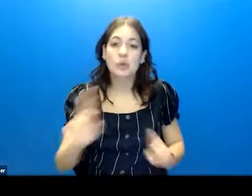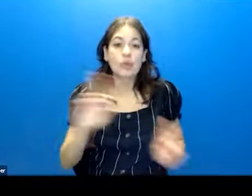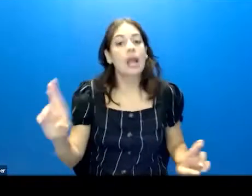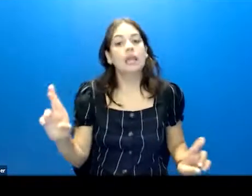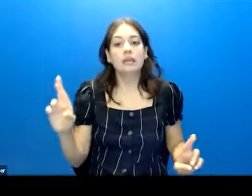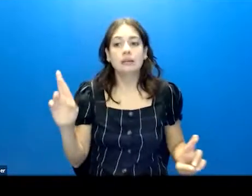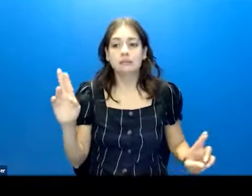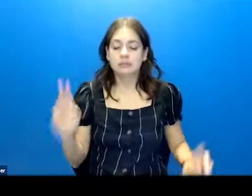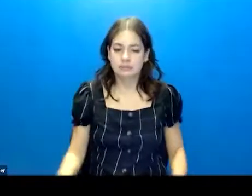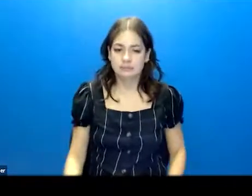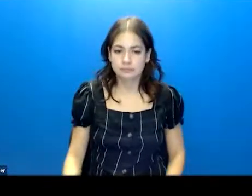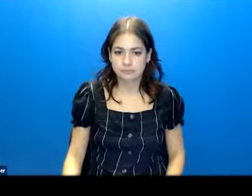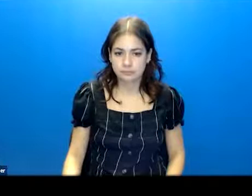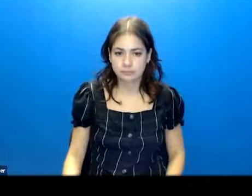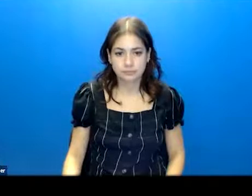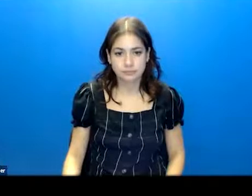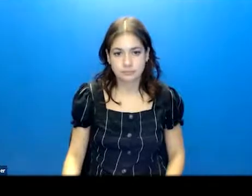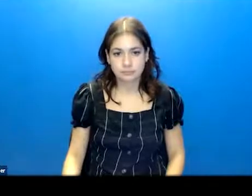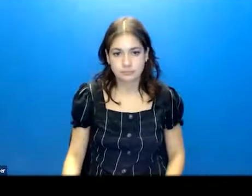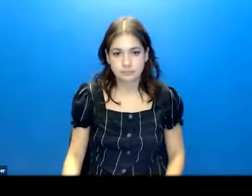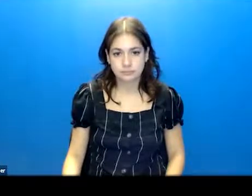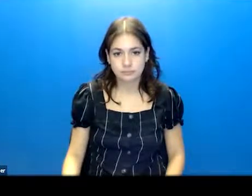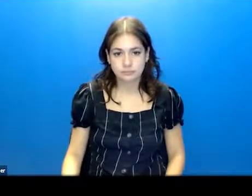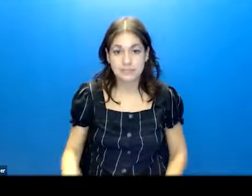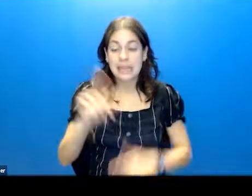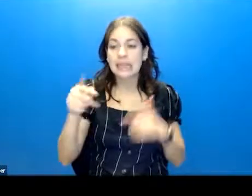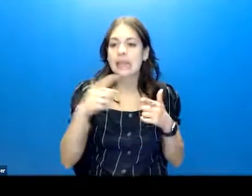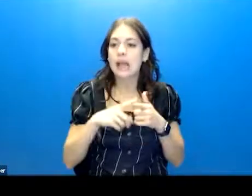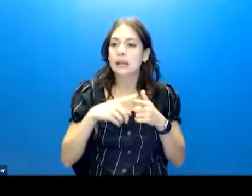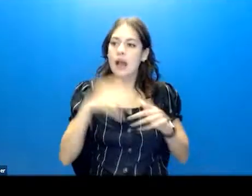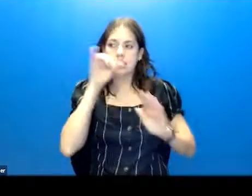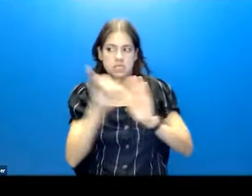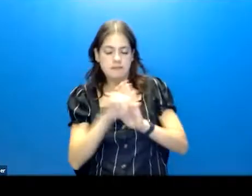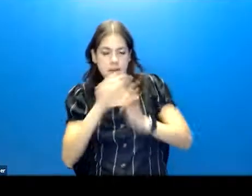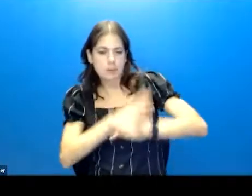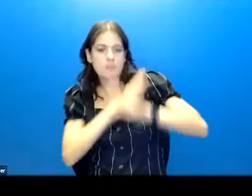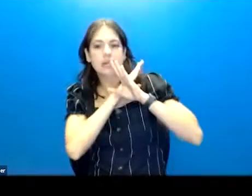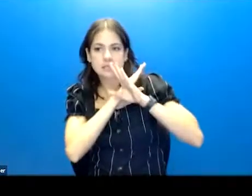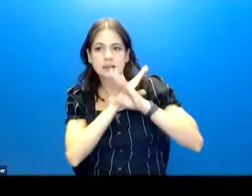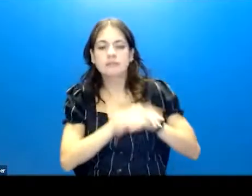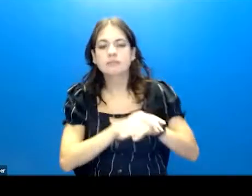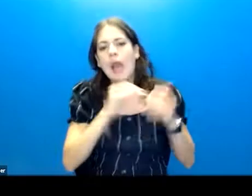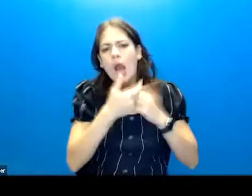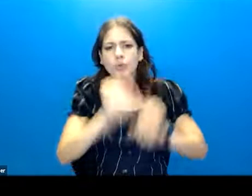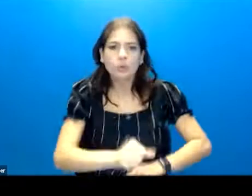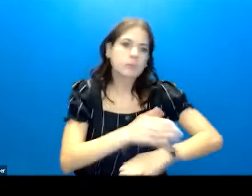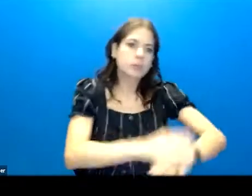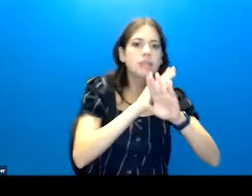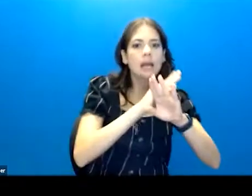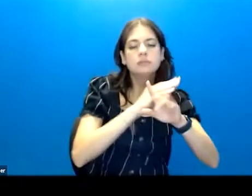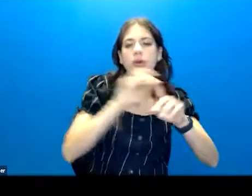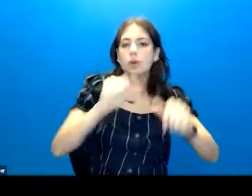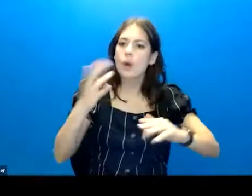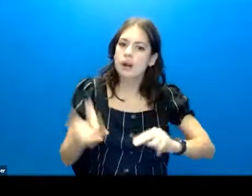know what those risk factors are ahead of time. Then you're going to identify protective factors. These are the things you want to boost.